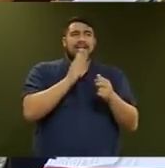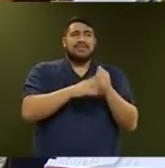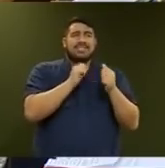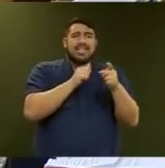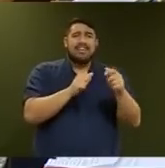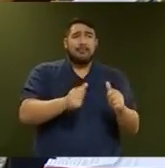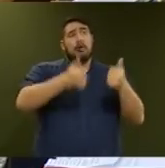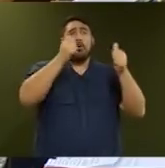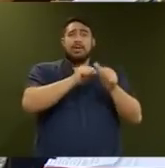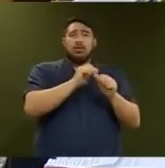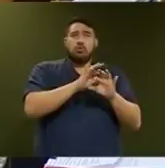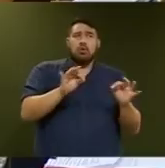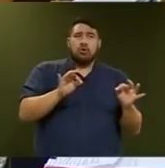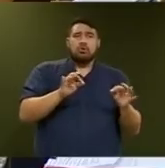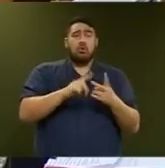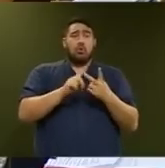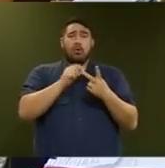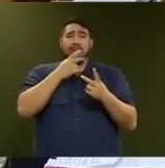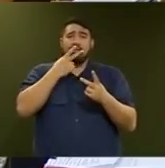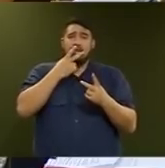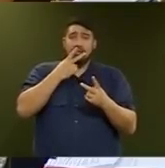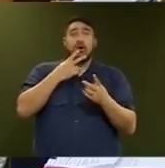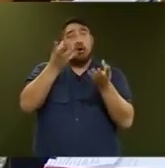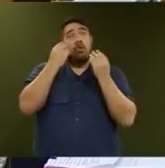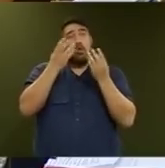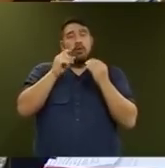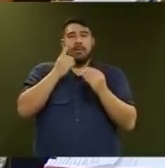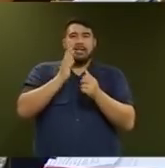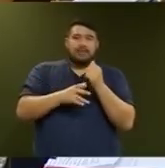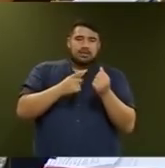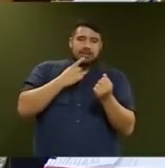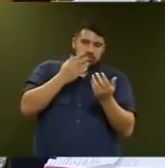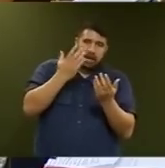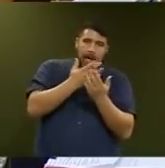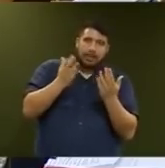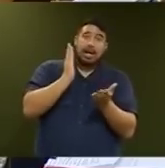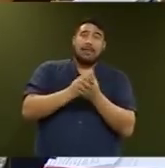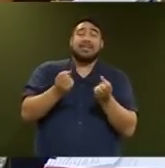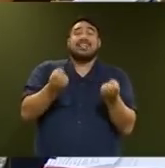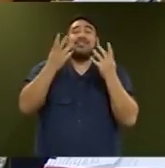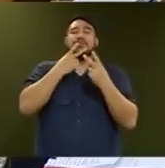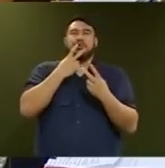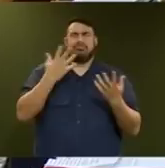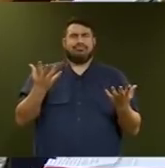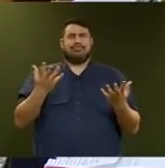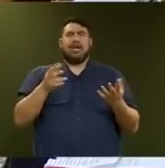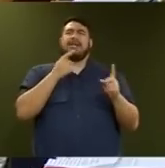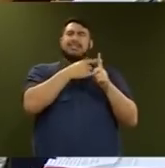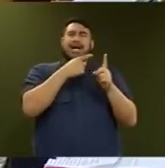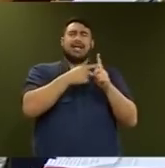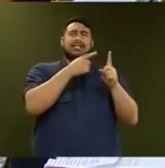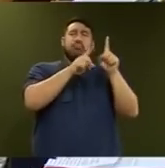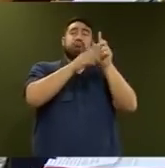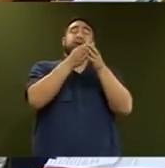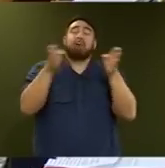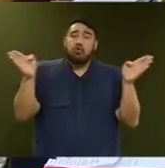educated, not if they're actually giving up smoking. Mr Speaker, I think the public can see that it makes sense to have a broad range of targets that actually